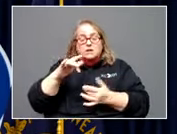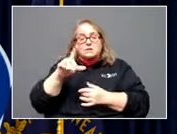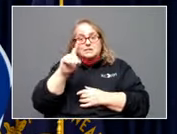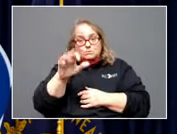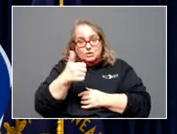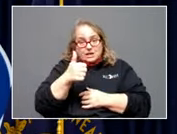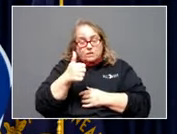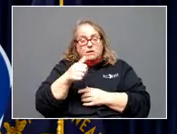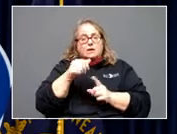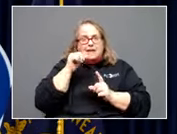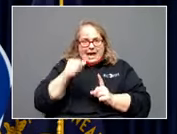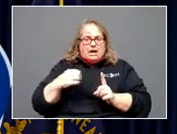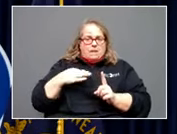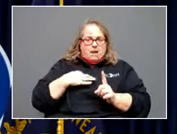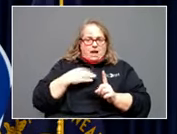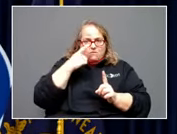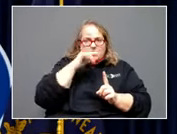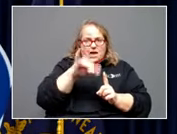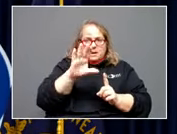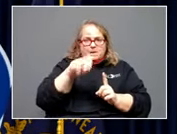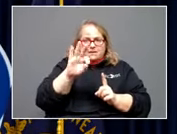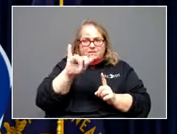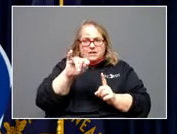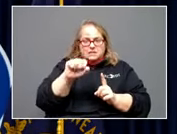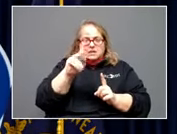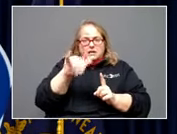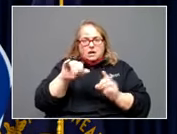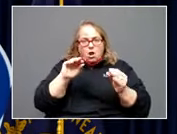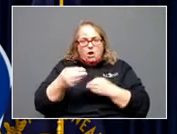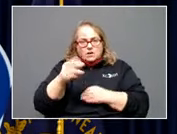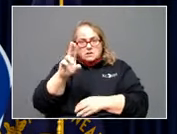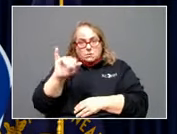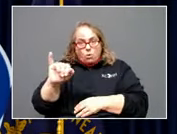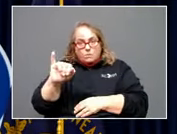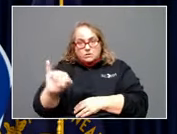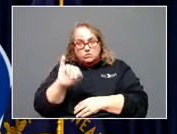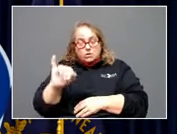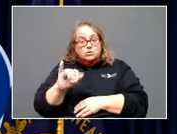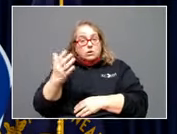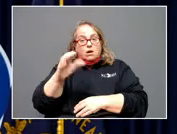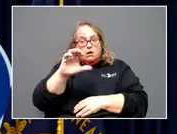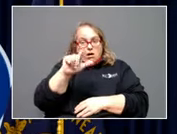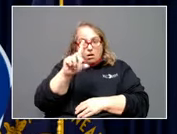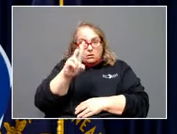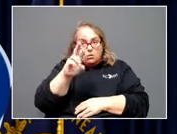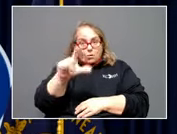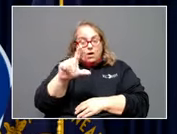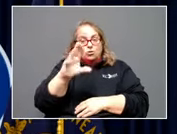for these benefits through the Kentucky Office of Unemployment Insurance. Those counties include Caldwell, Christian,